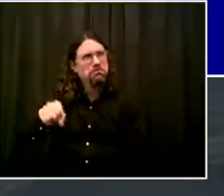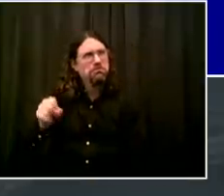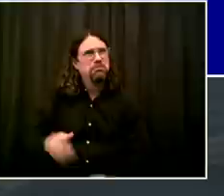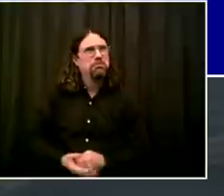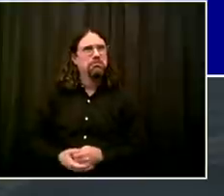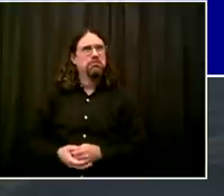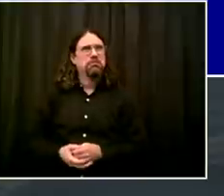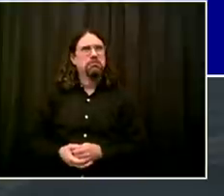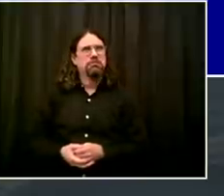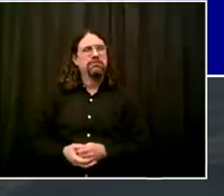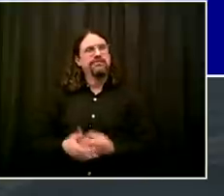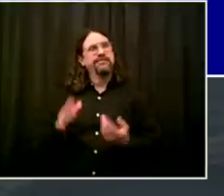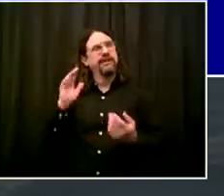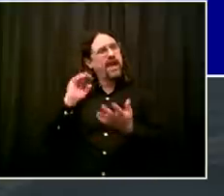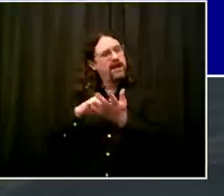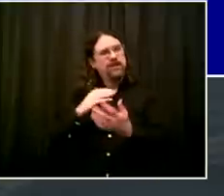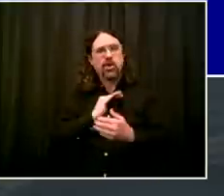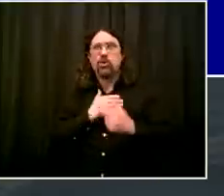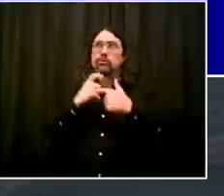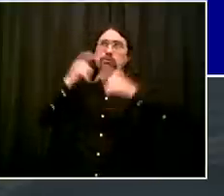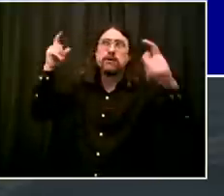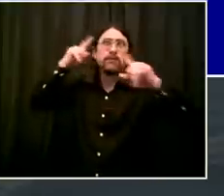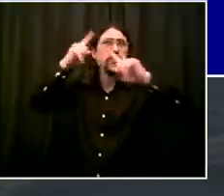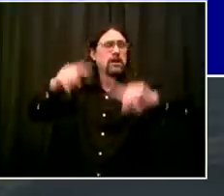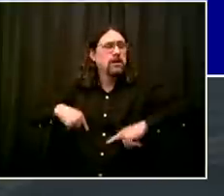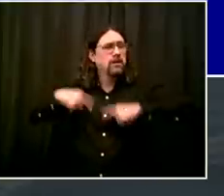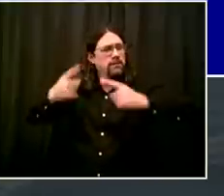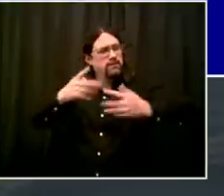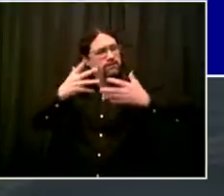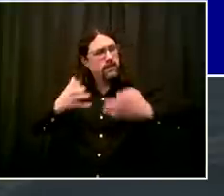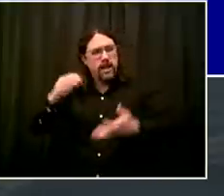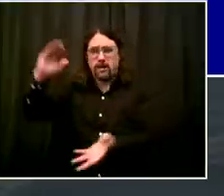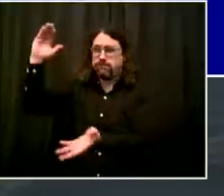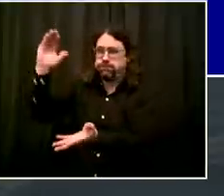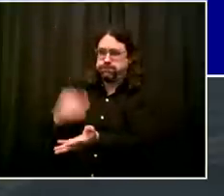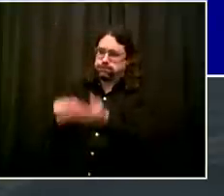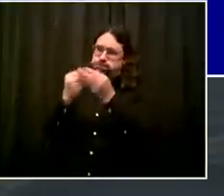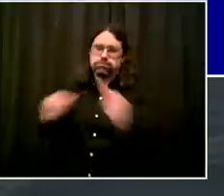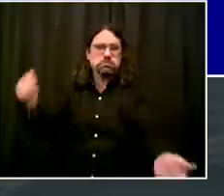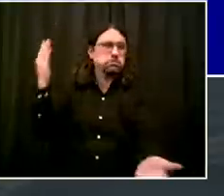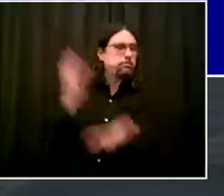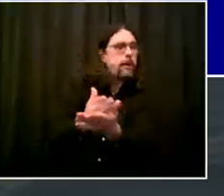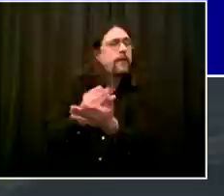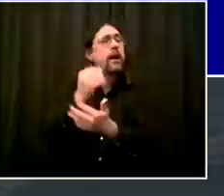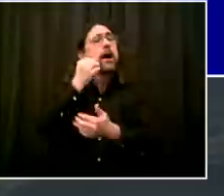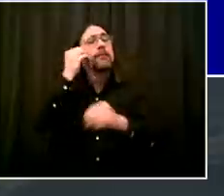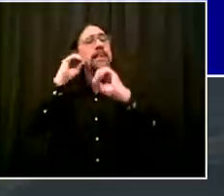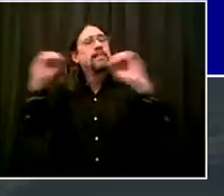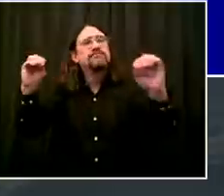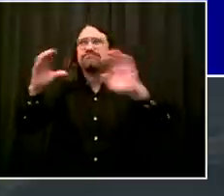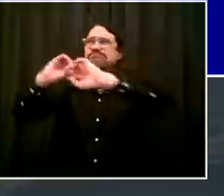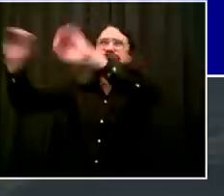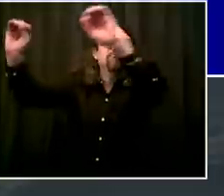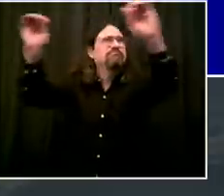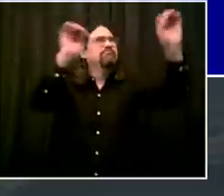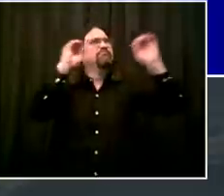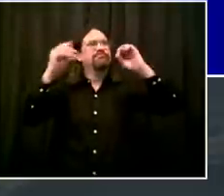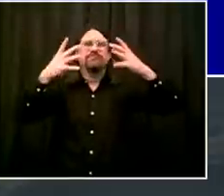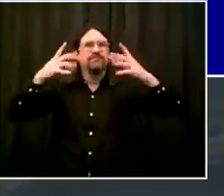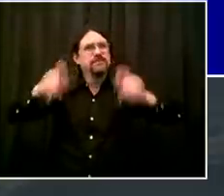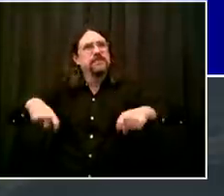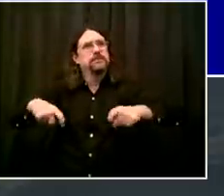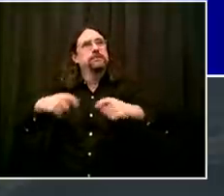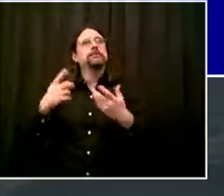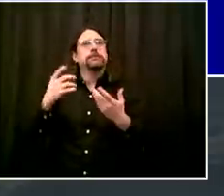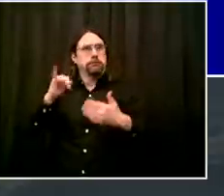And over the past two weeks, over 1,400 unique individuals have accepted HELP, 378 accepted